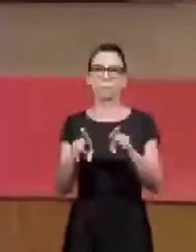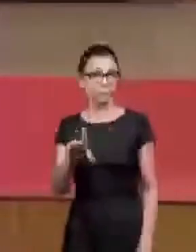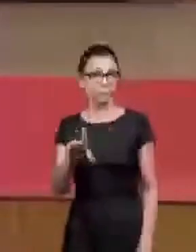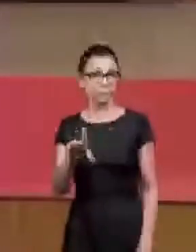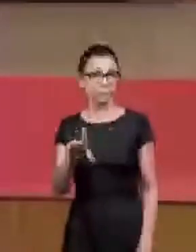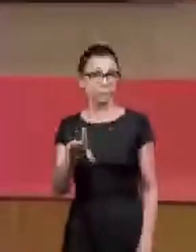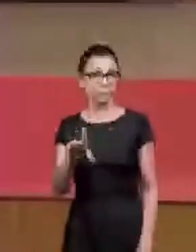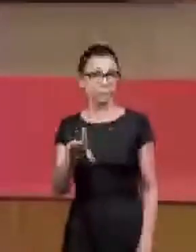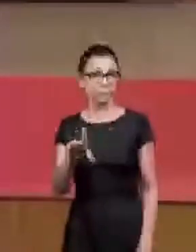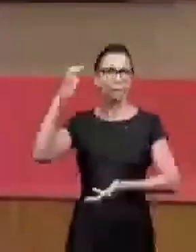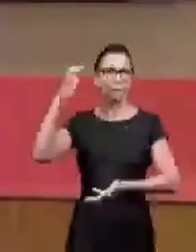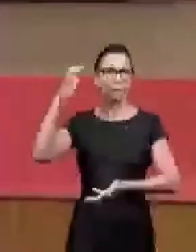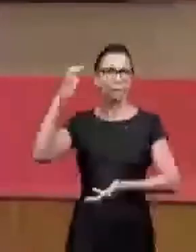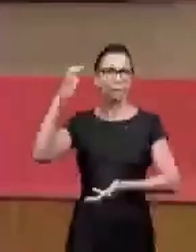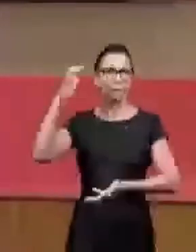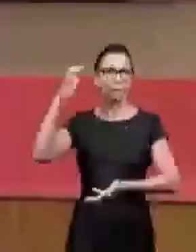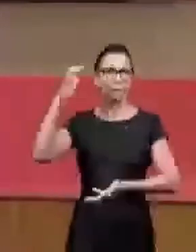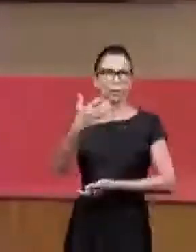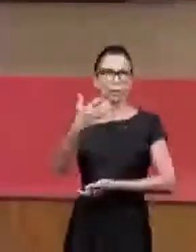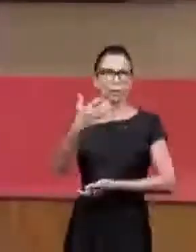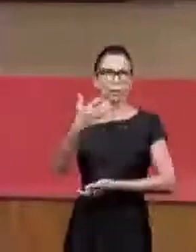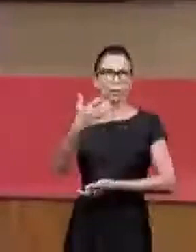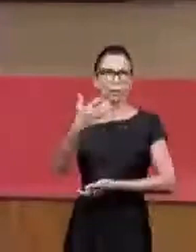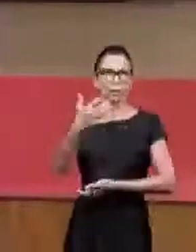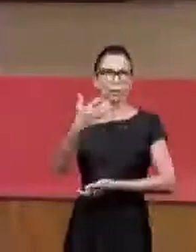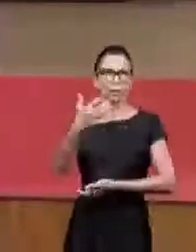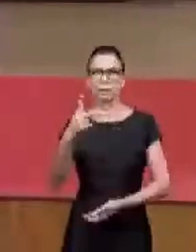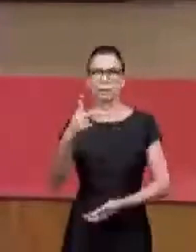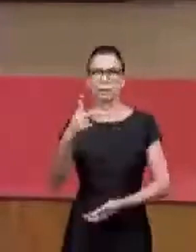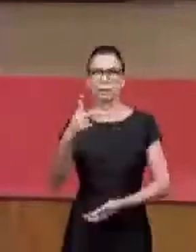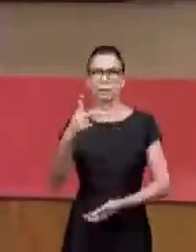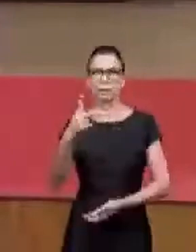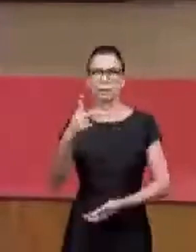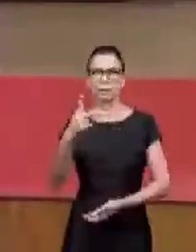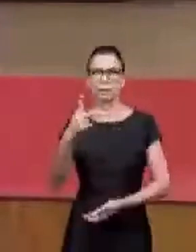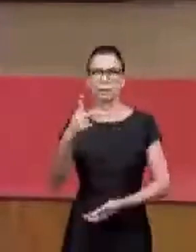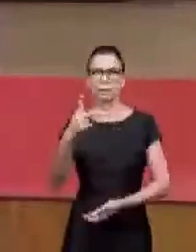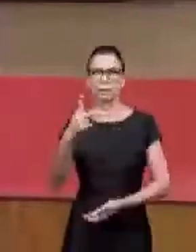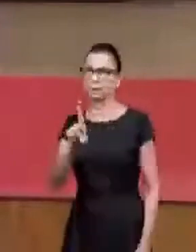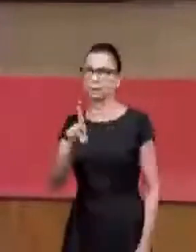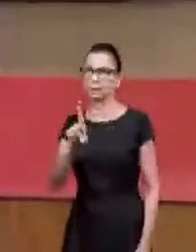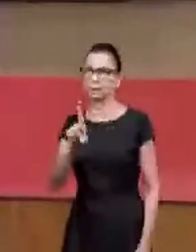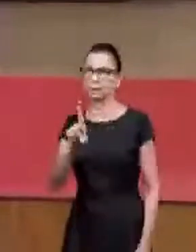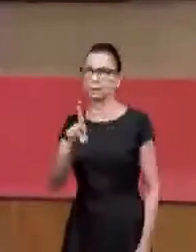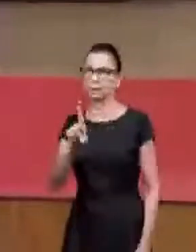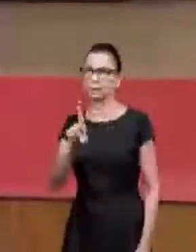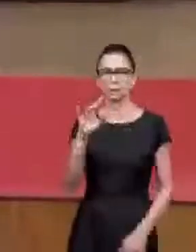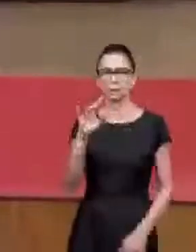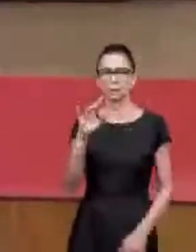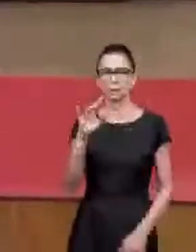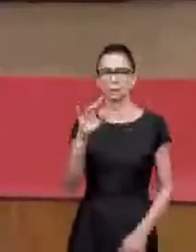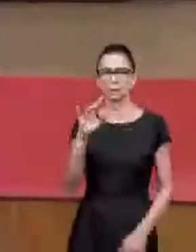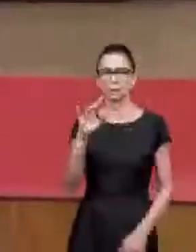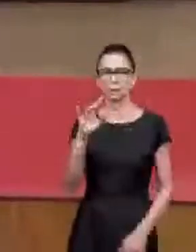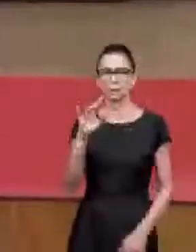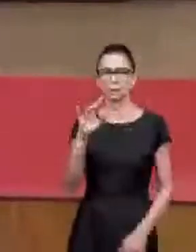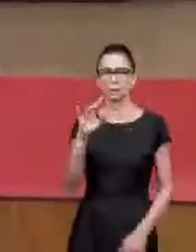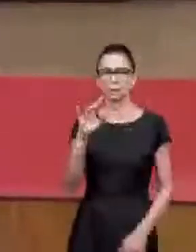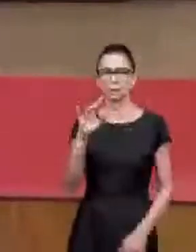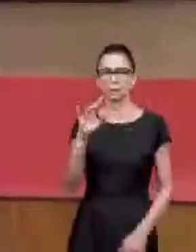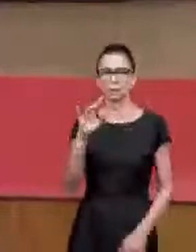vigneta is also in high definition. Let's go to YouTube. You can see the YouTube.